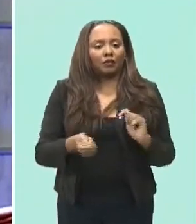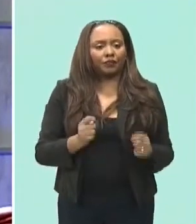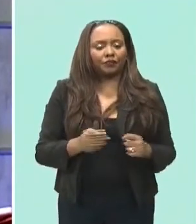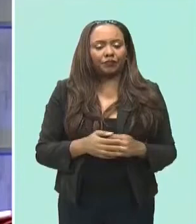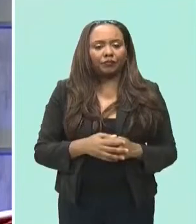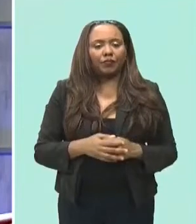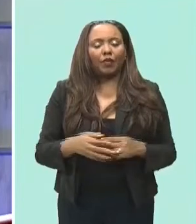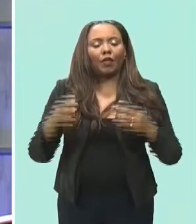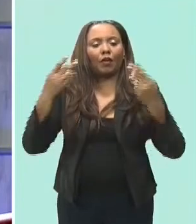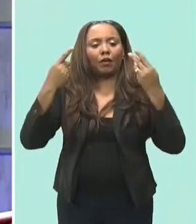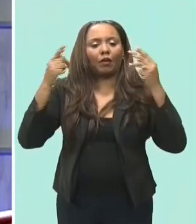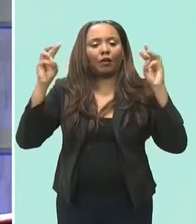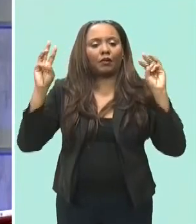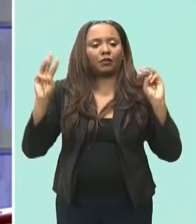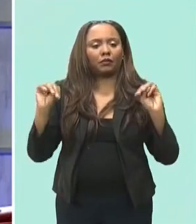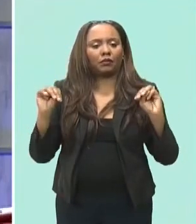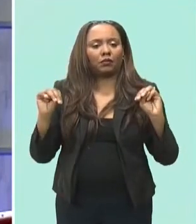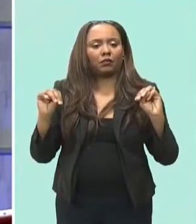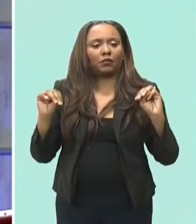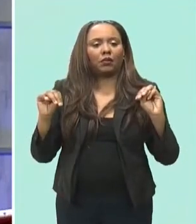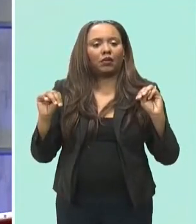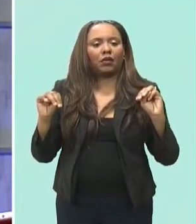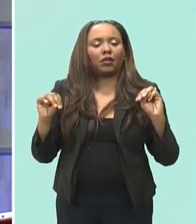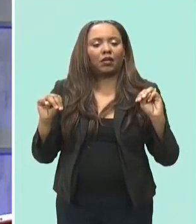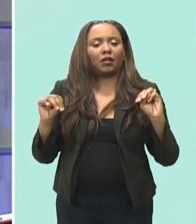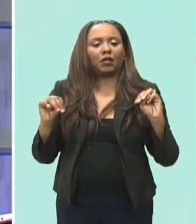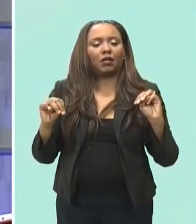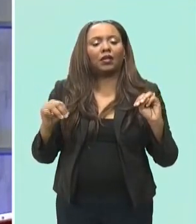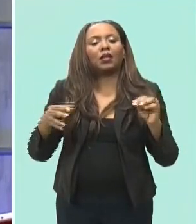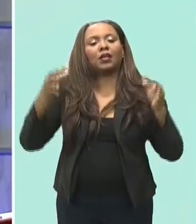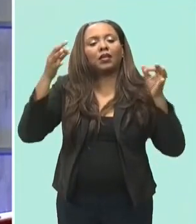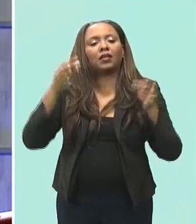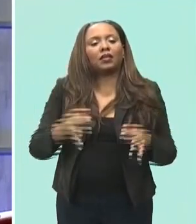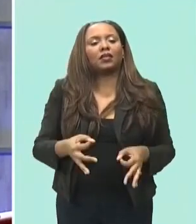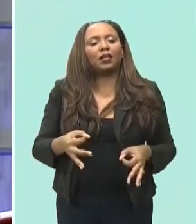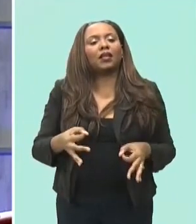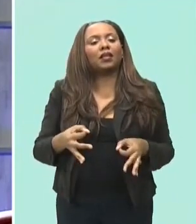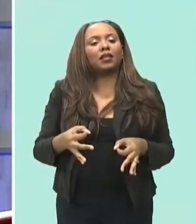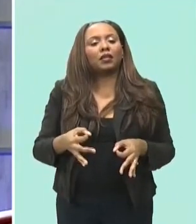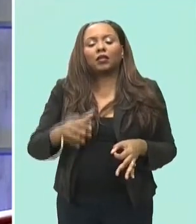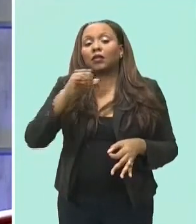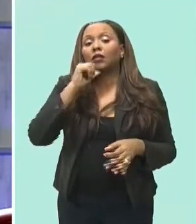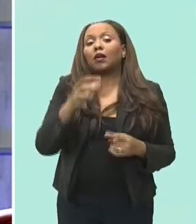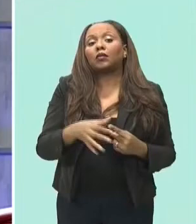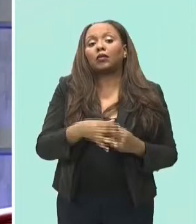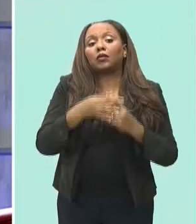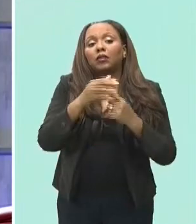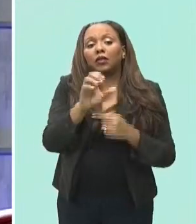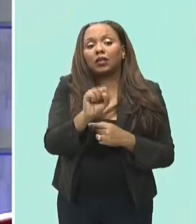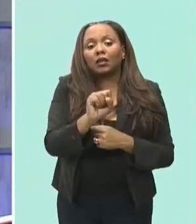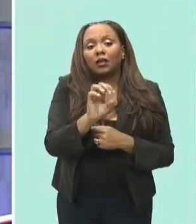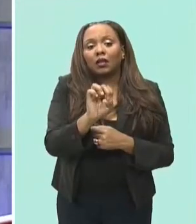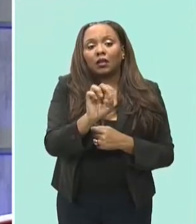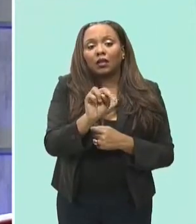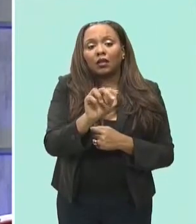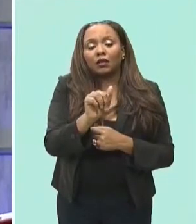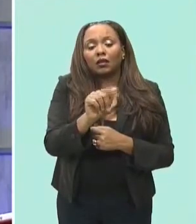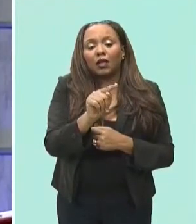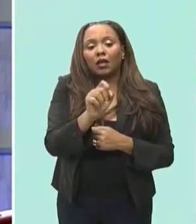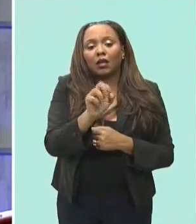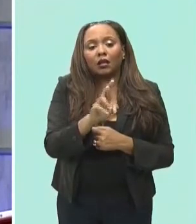minister dr keith rowley has rescinded the decision to appoint senator garvin simonet as public administration minister